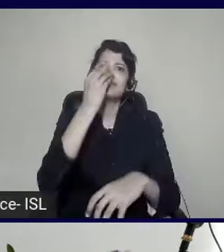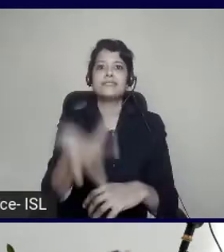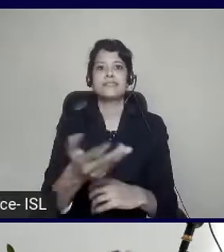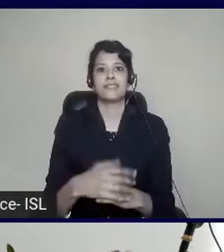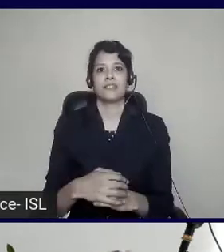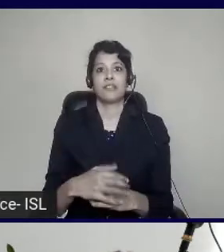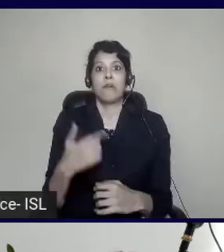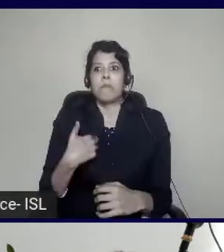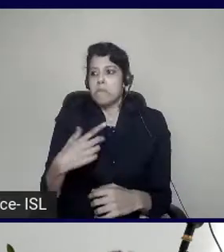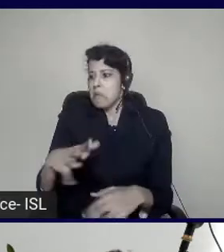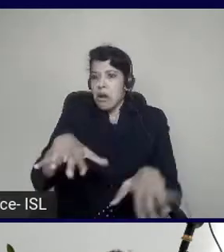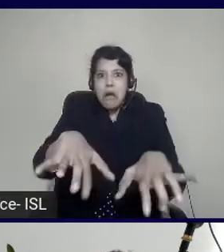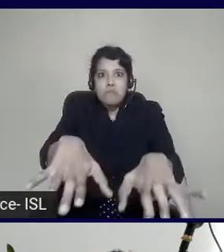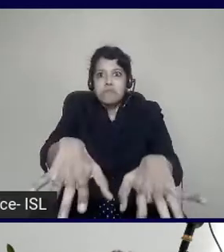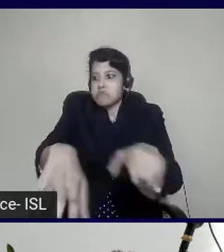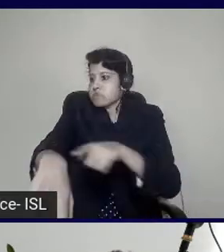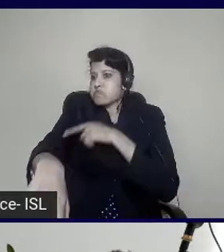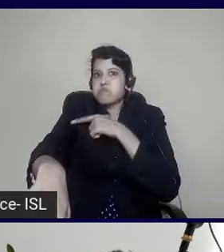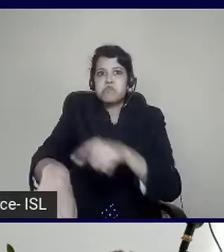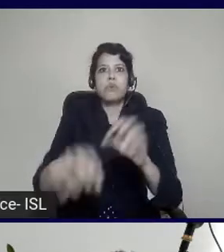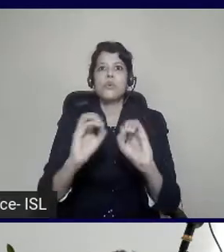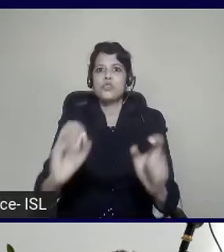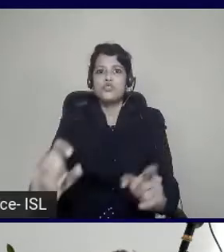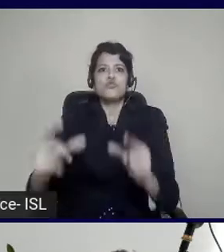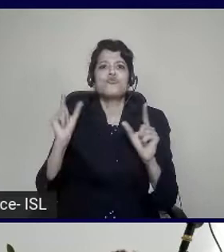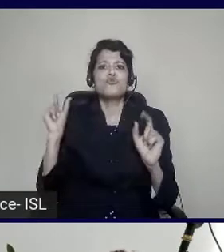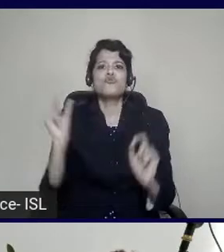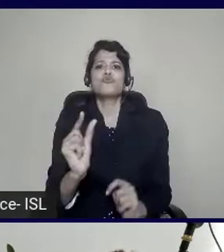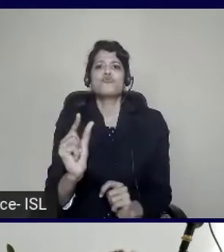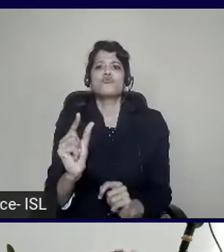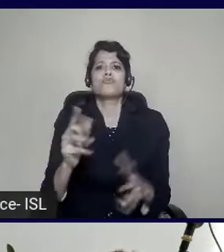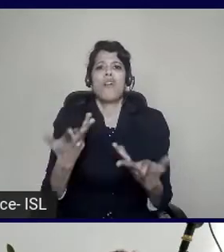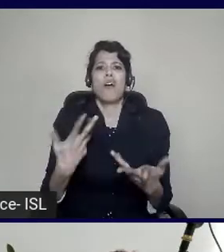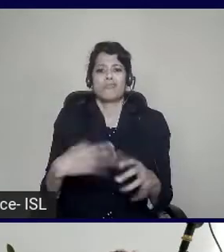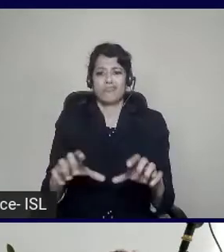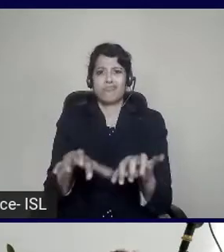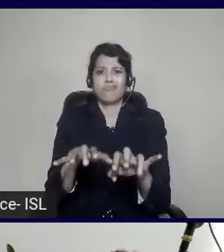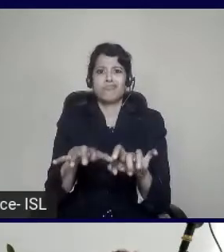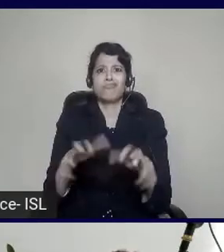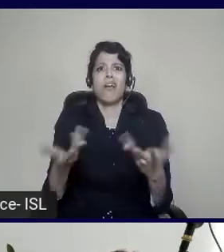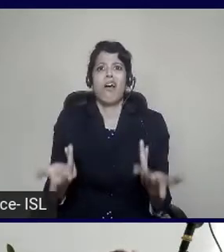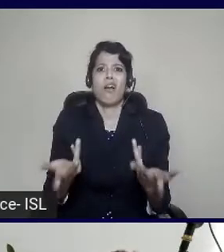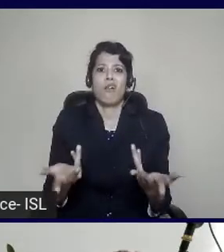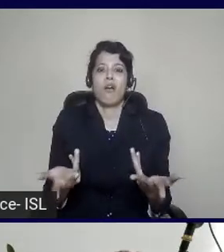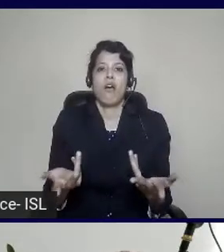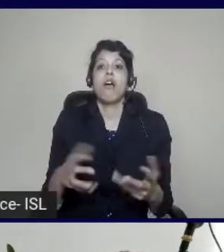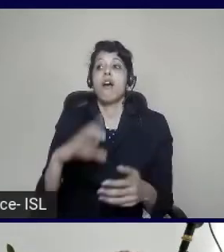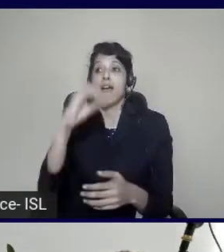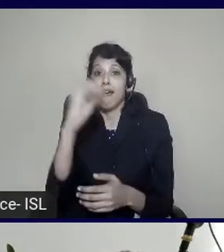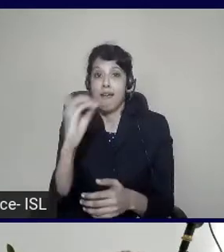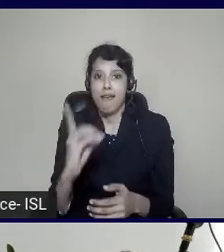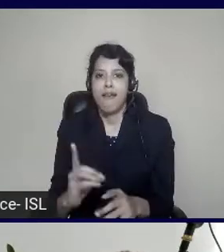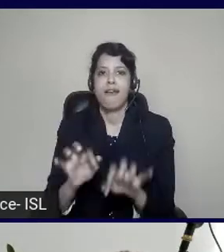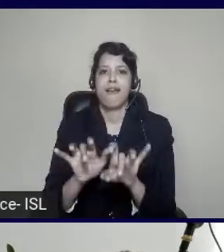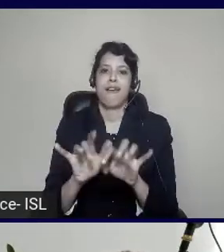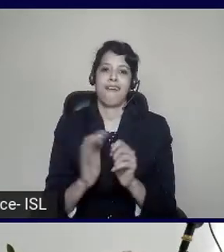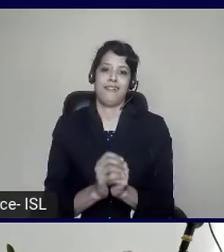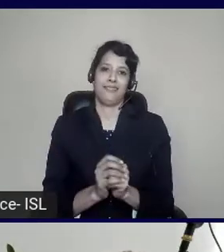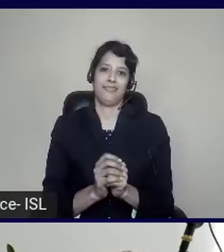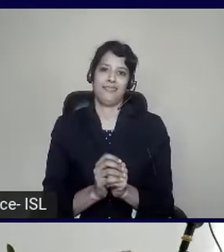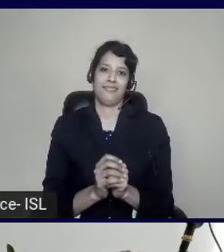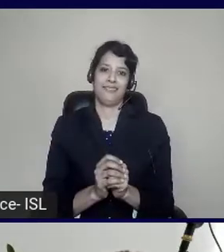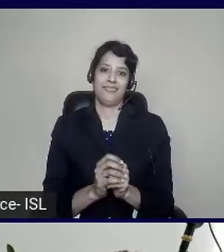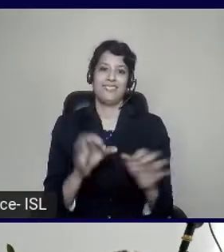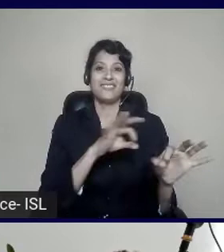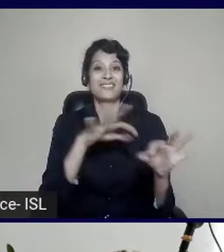can't actually use the cars that they're in, because most cars are actually engineered for men. But there's more women in the world than men.